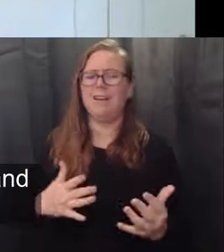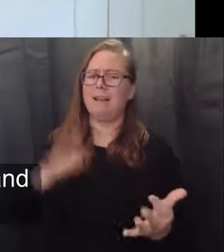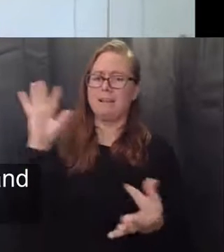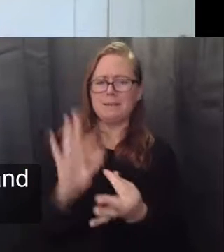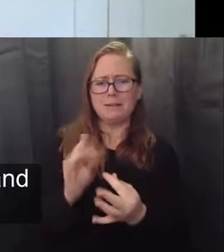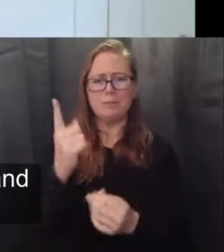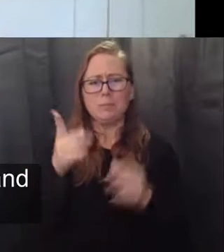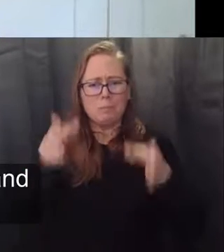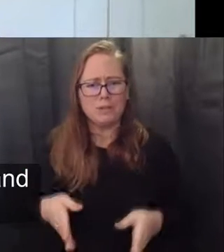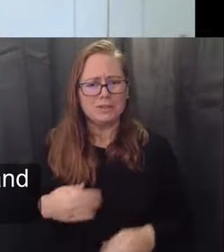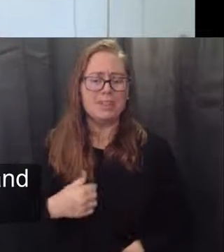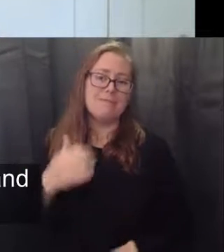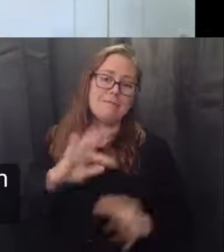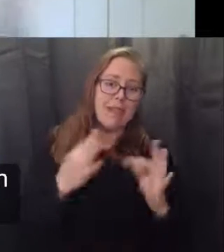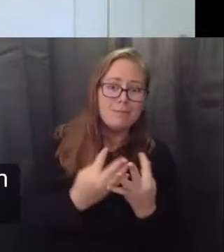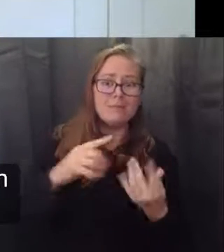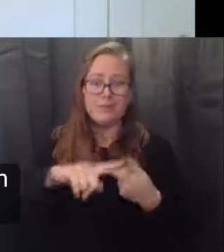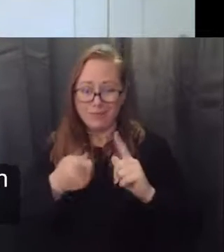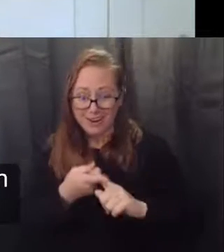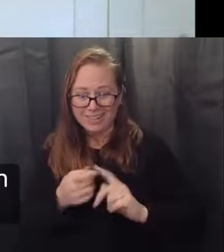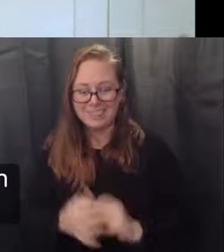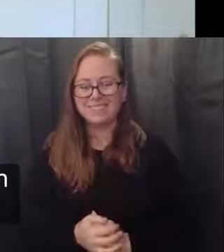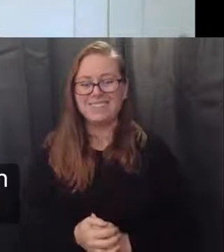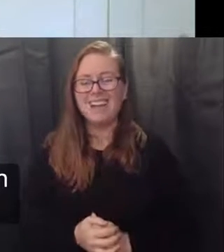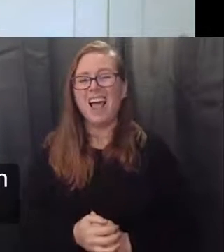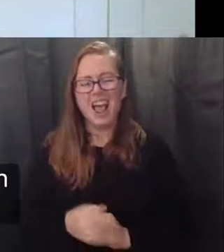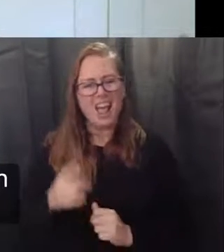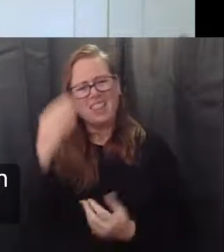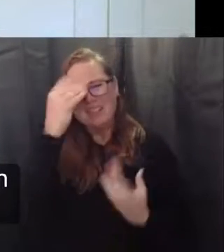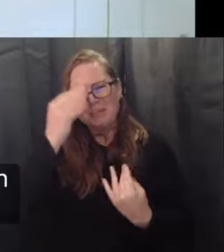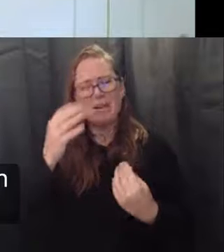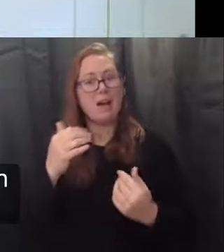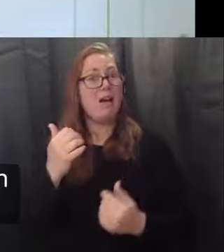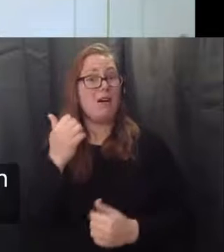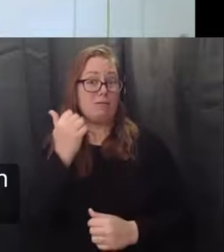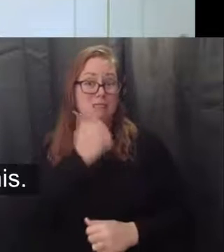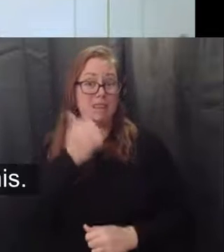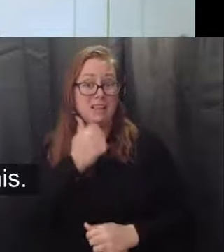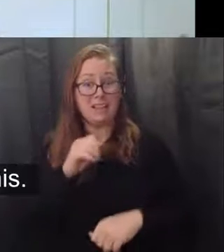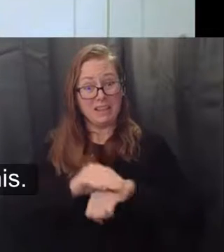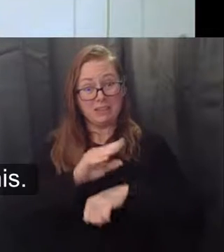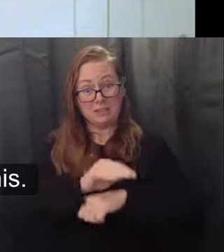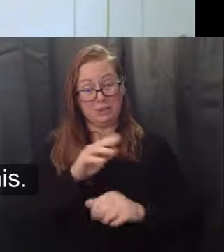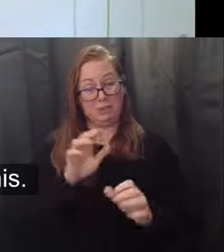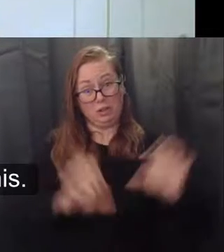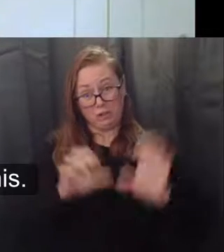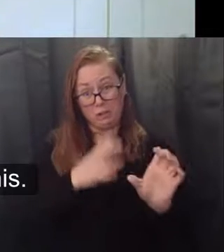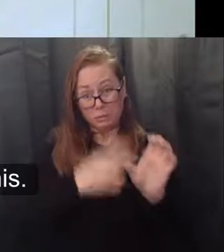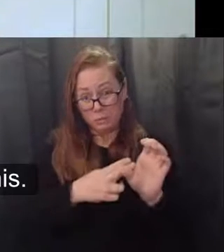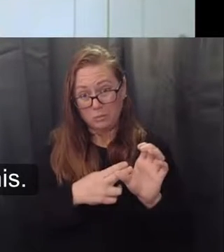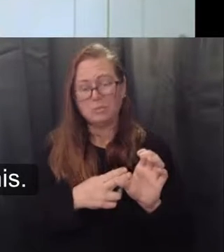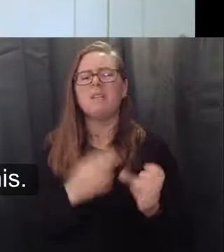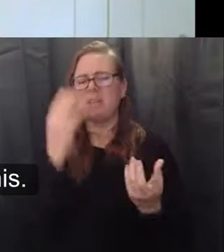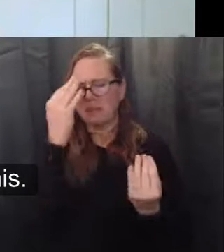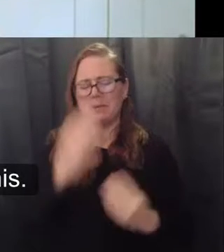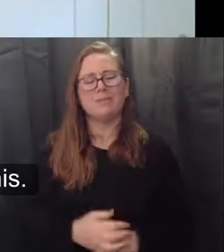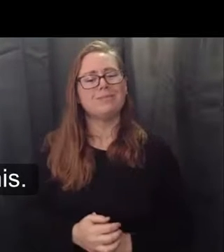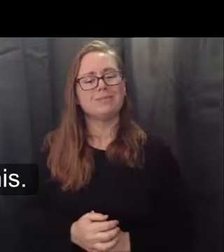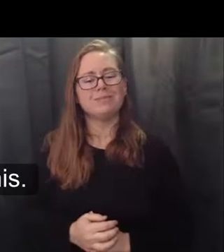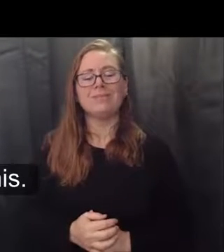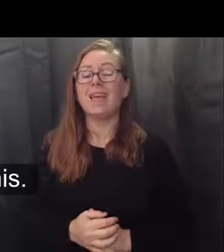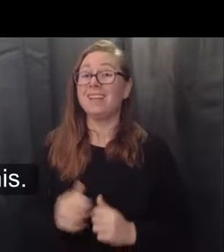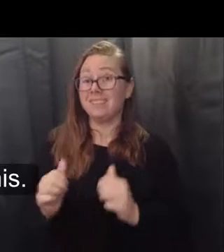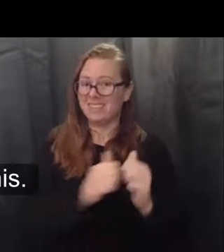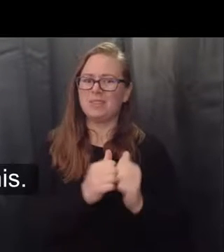friends and family, and consider attending one of our daily discussion groups. And together, Bengals, we can get through this. a we And